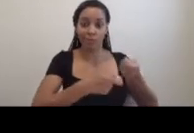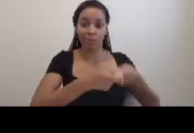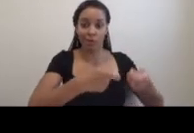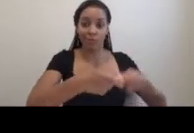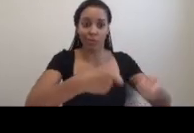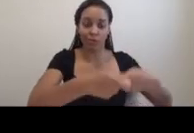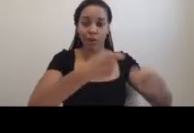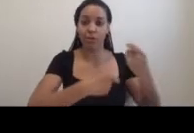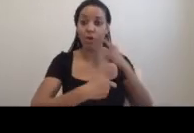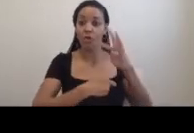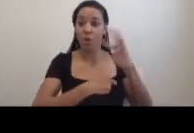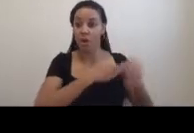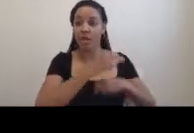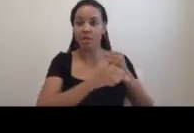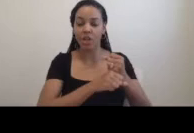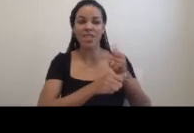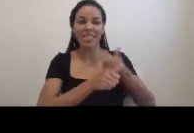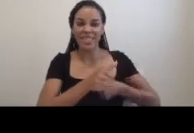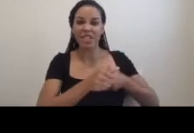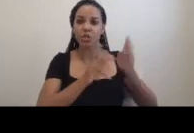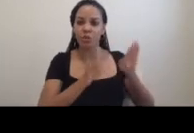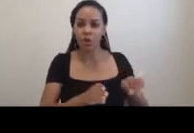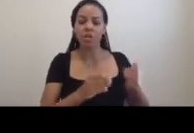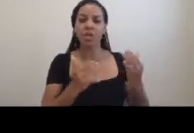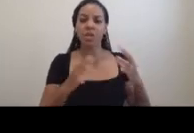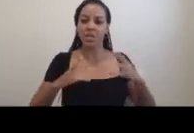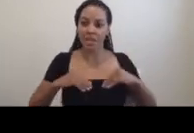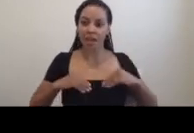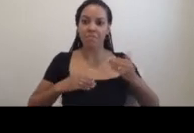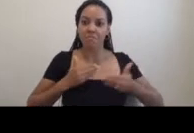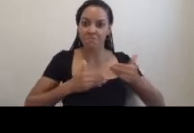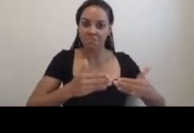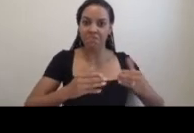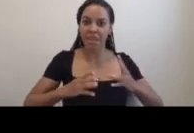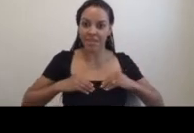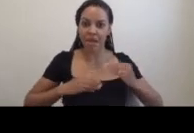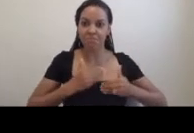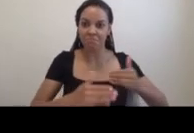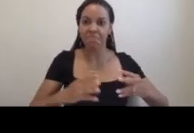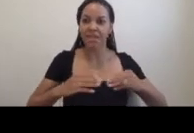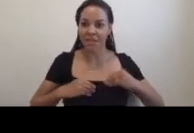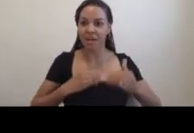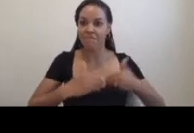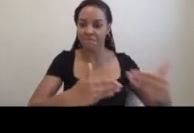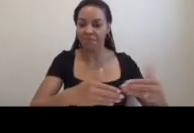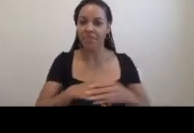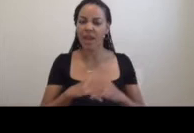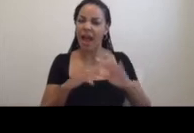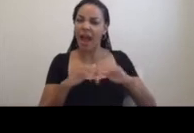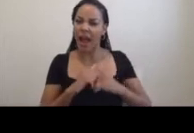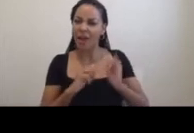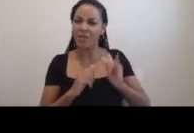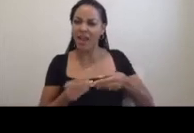four decades of continuing work. How has it nourished your